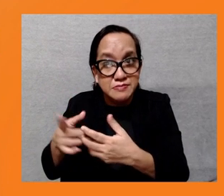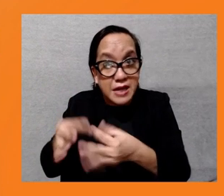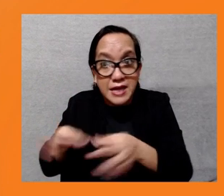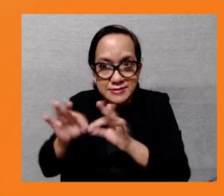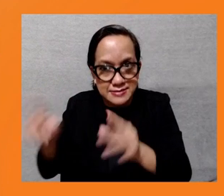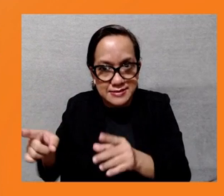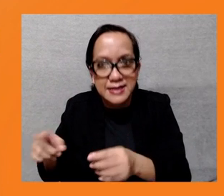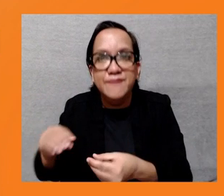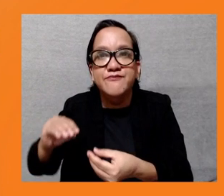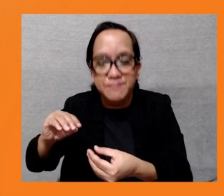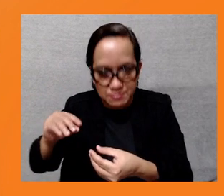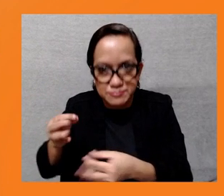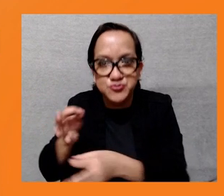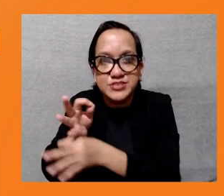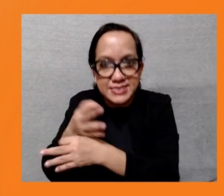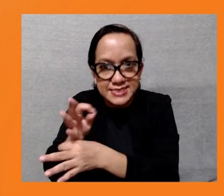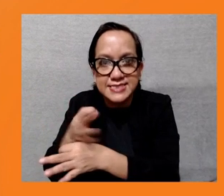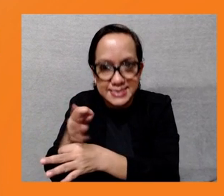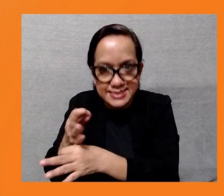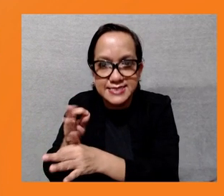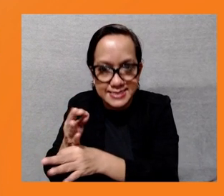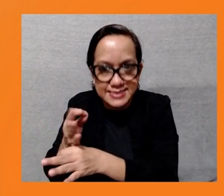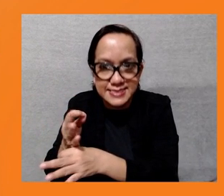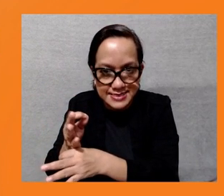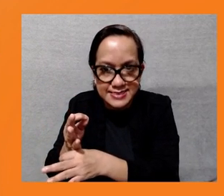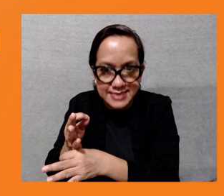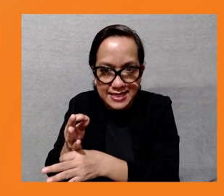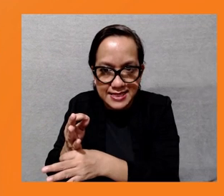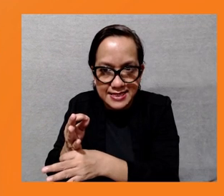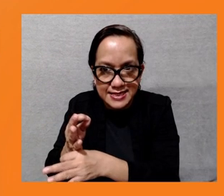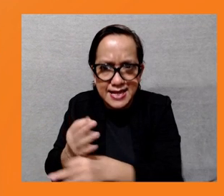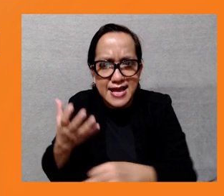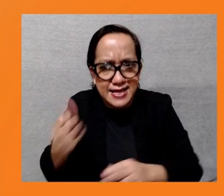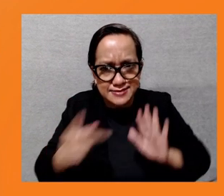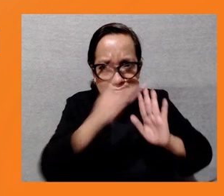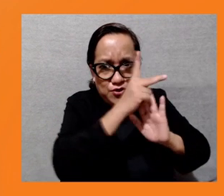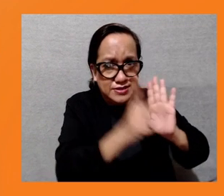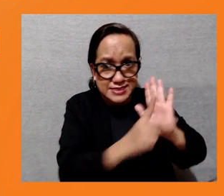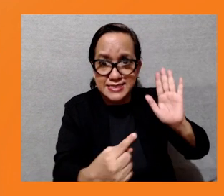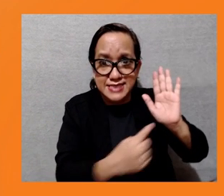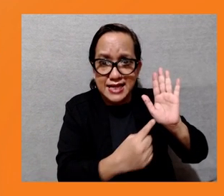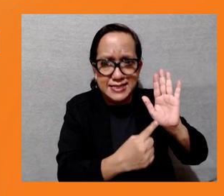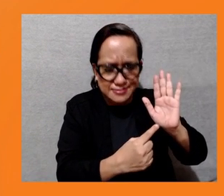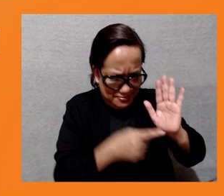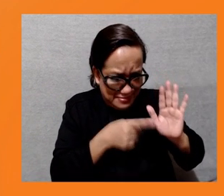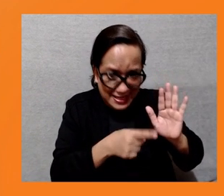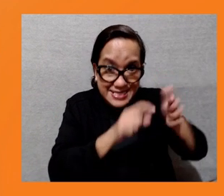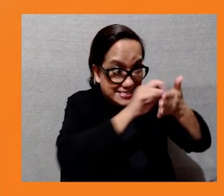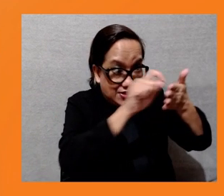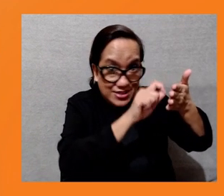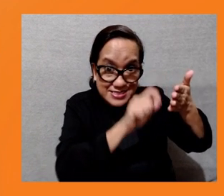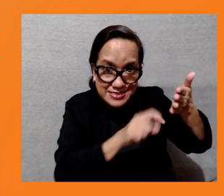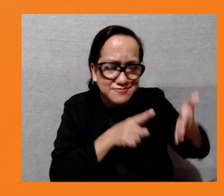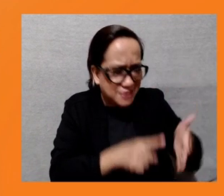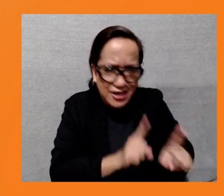the safeguard policy statement will be applied, will be applied in full. There are a set of procedures that we're working